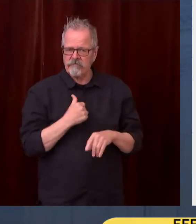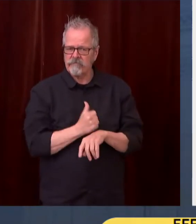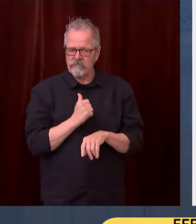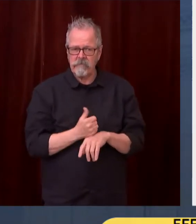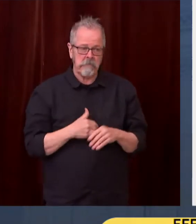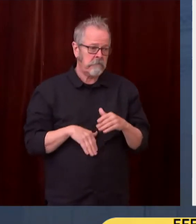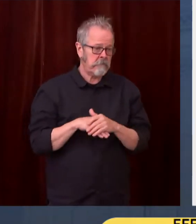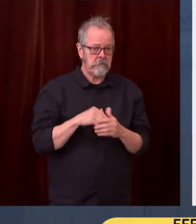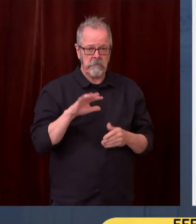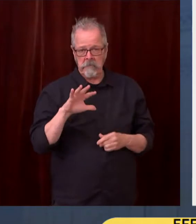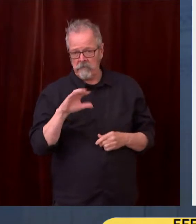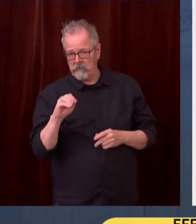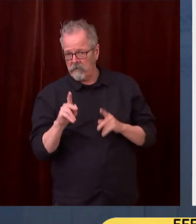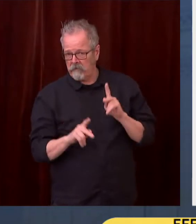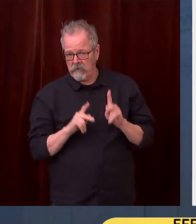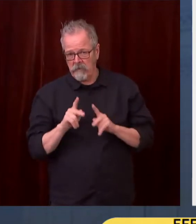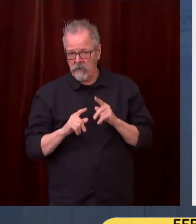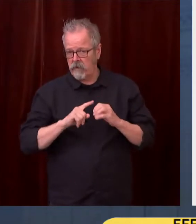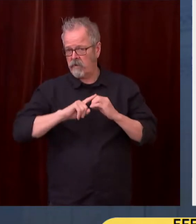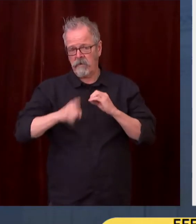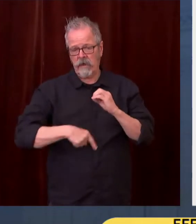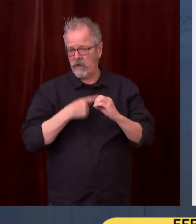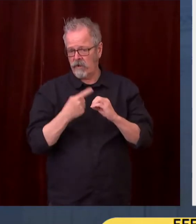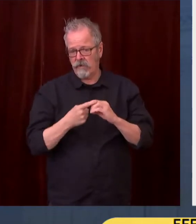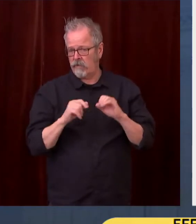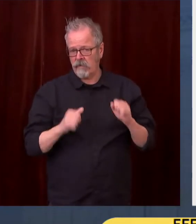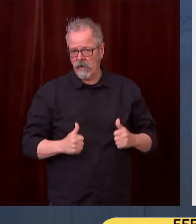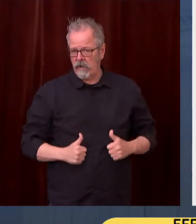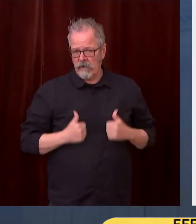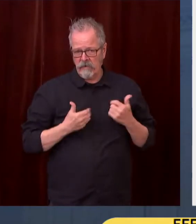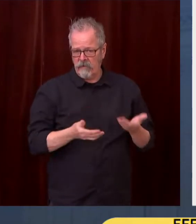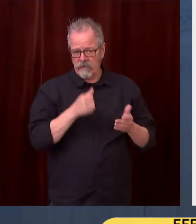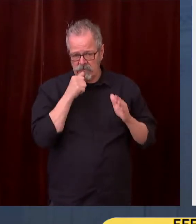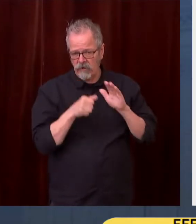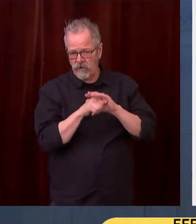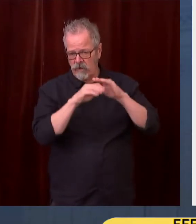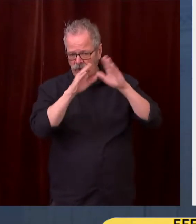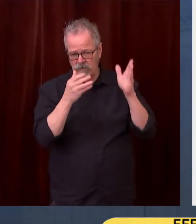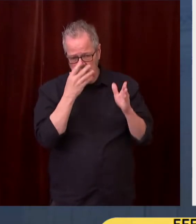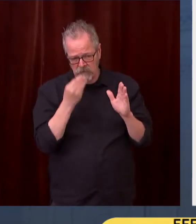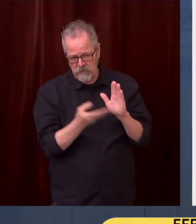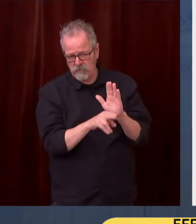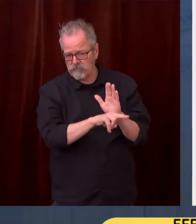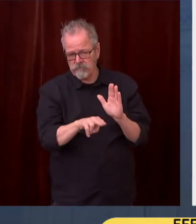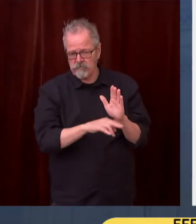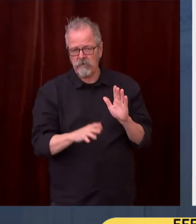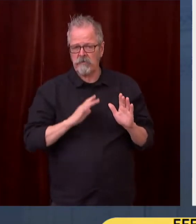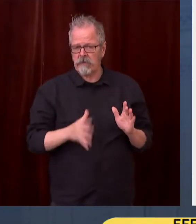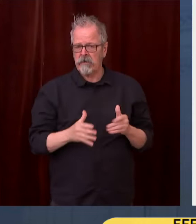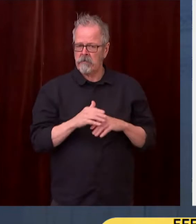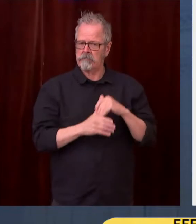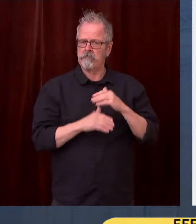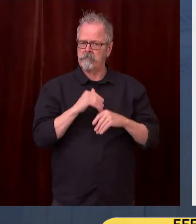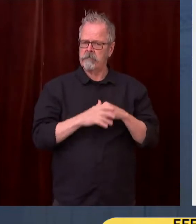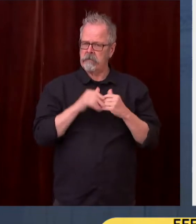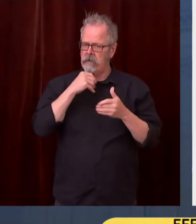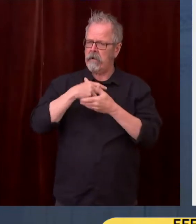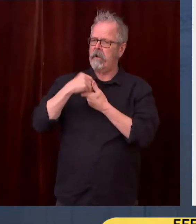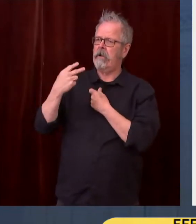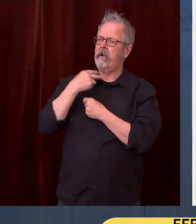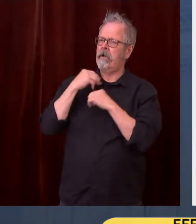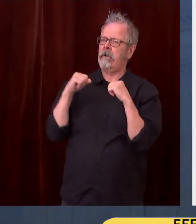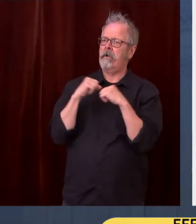In Skagit County, we know how to work together to get things done. Additional resources and flexibility